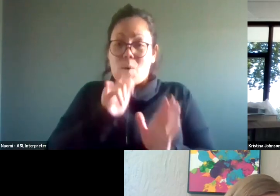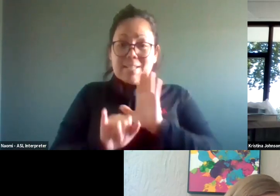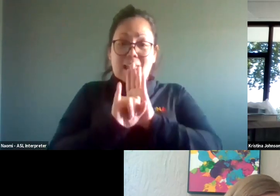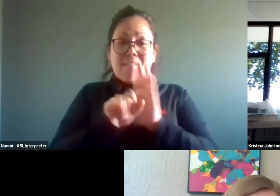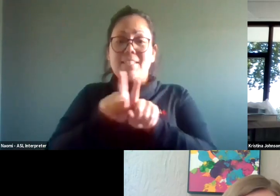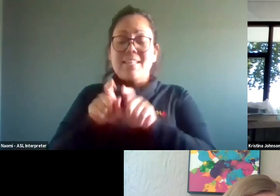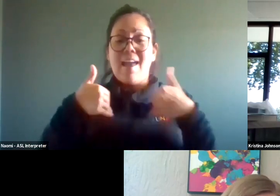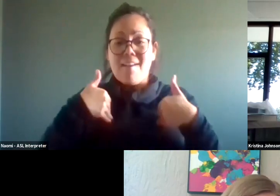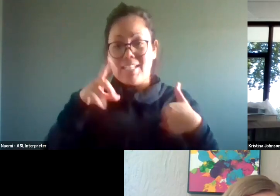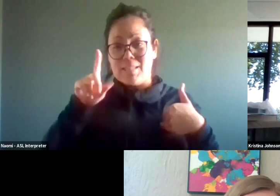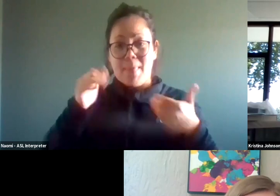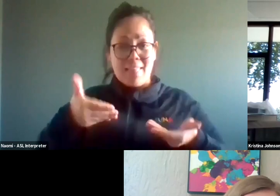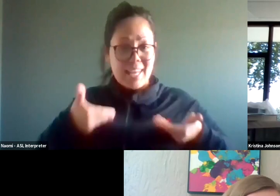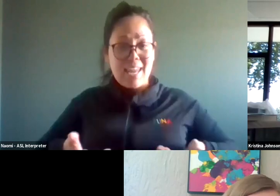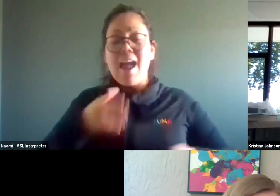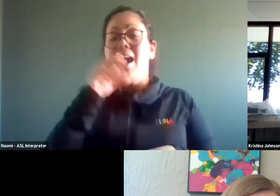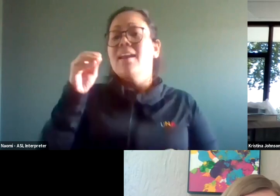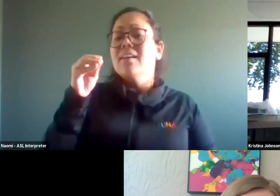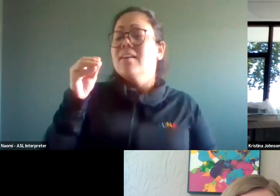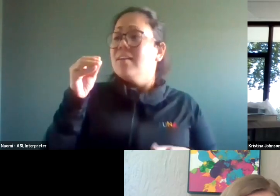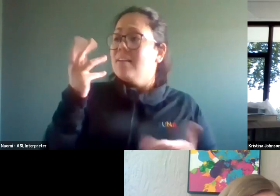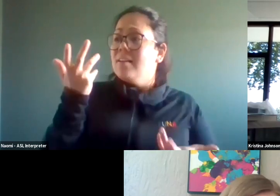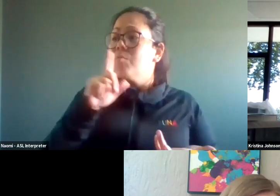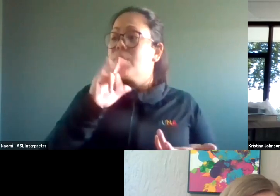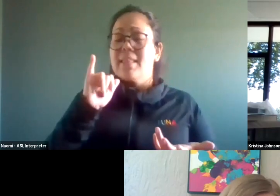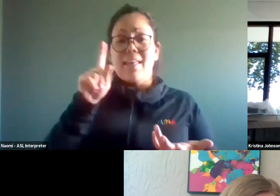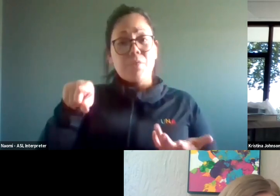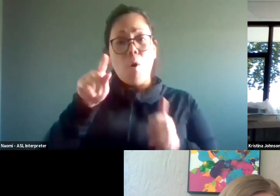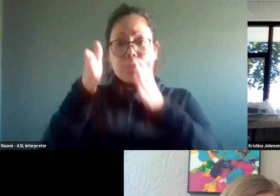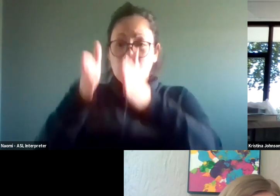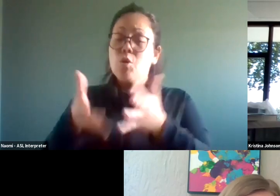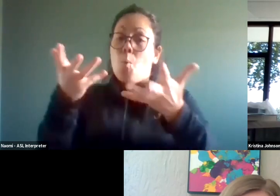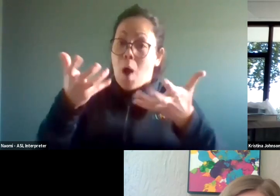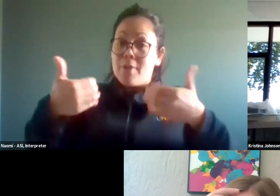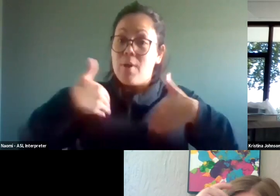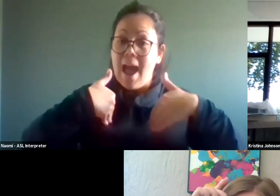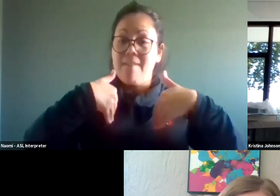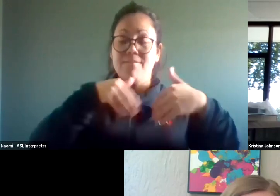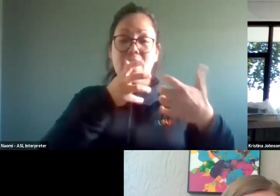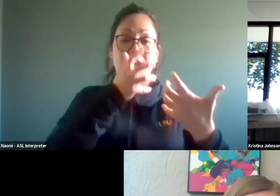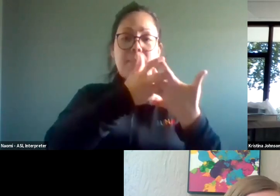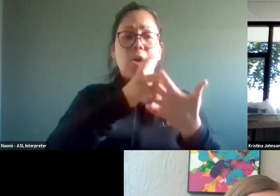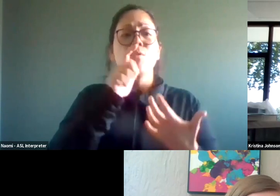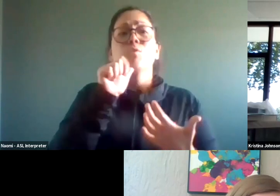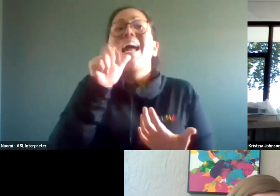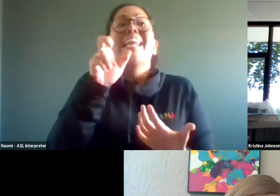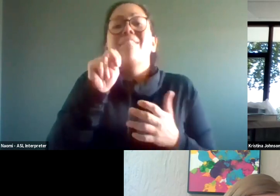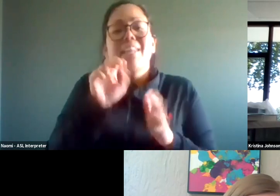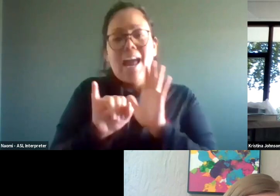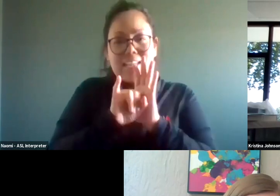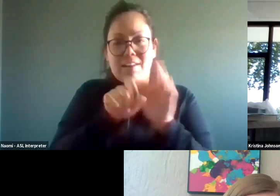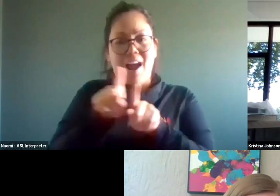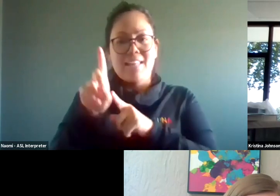having a disability. And there are people who, who, who would like to have accommodations who don't even identify with that. So I think it's an easy